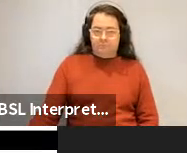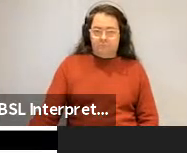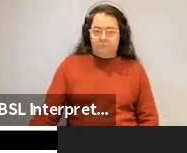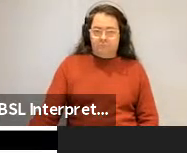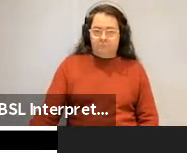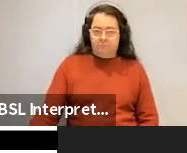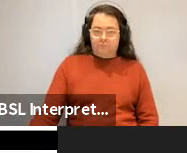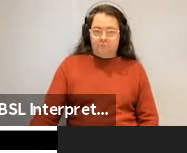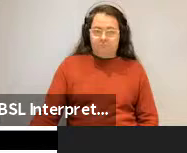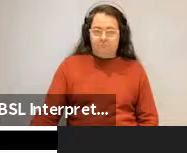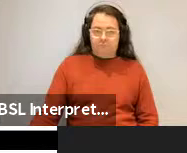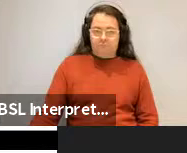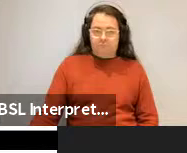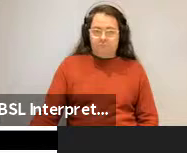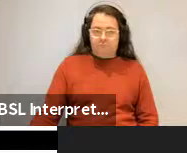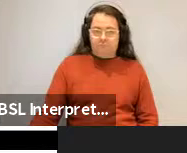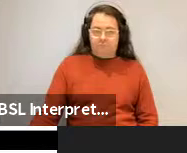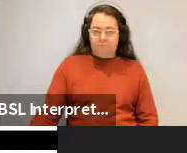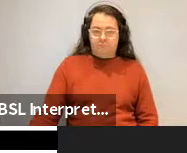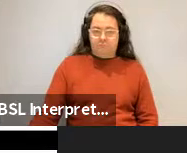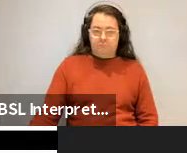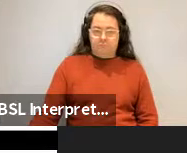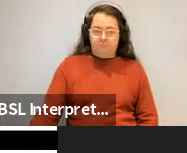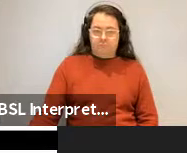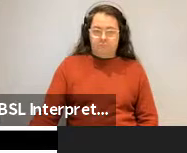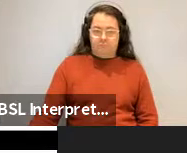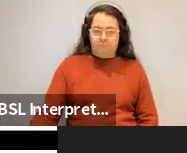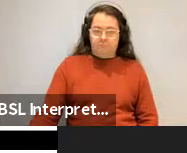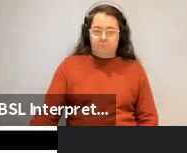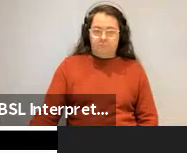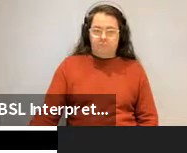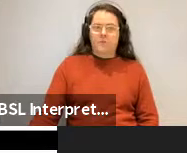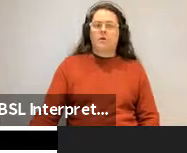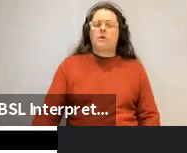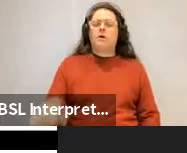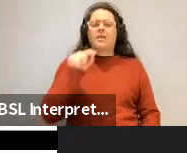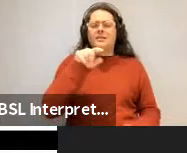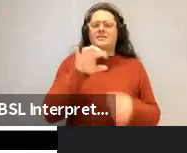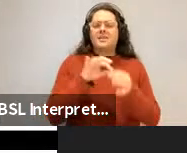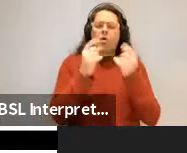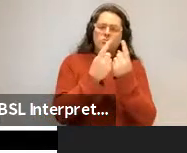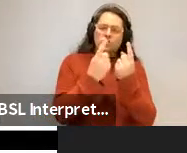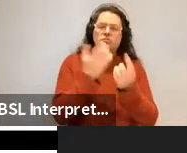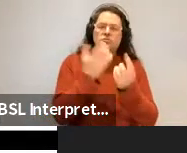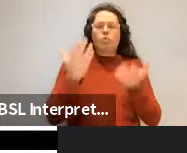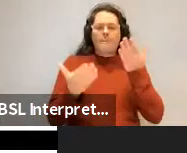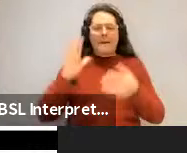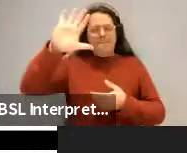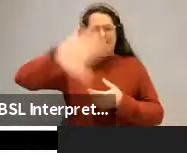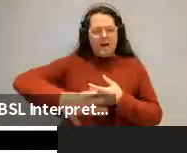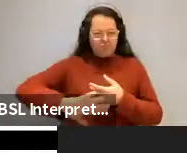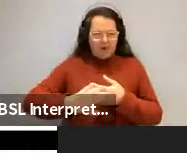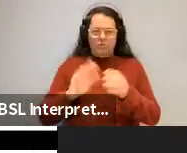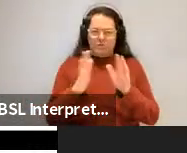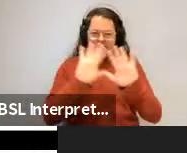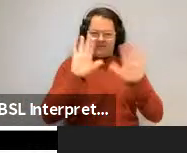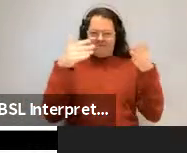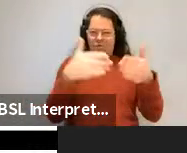backgrounds in the real world. People want to talk about objects, so they label colors more often,